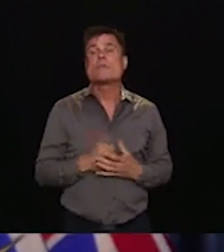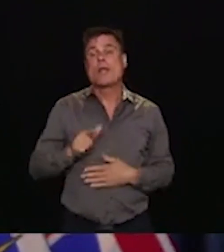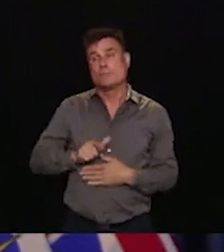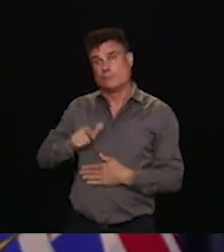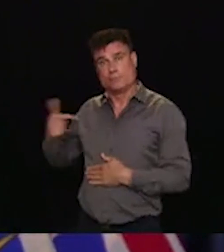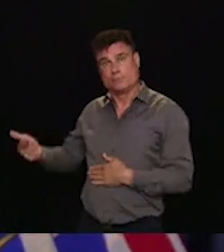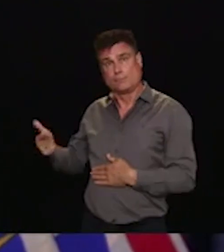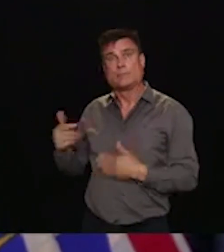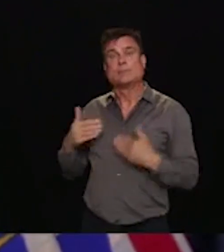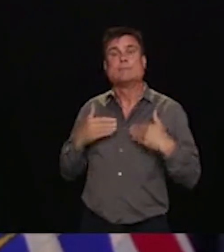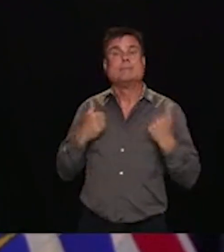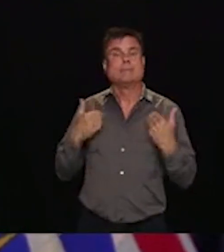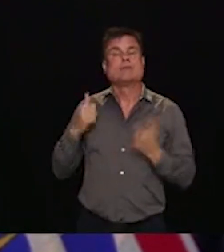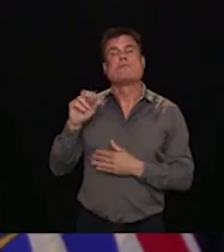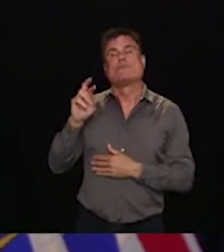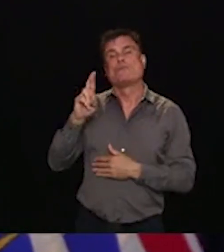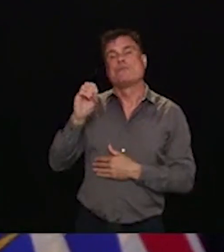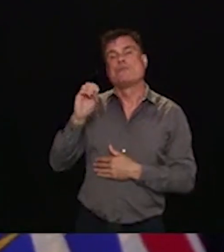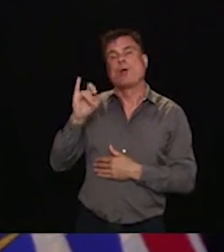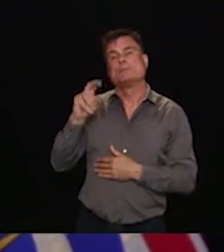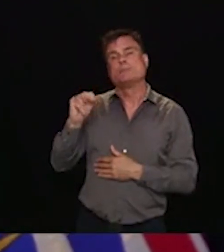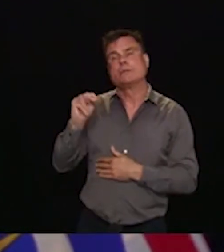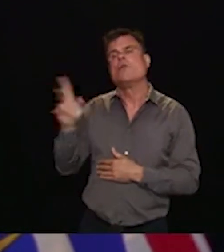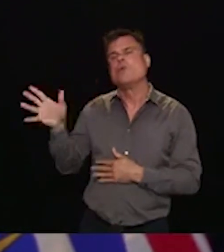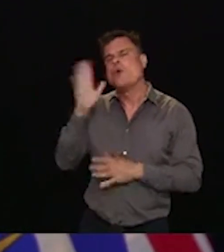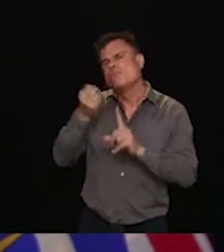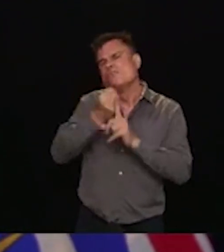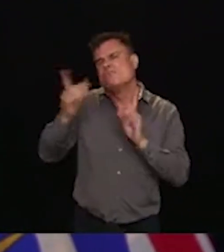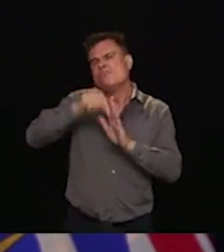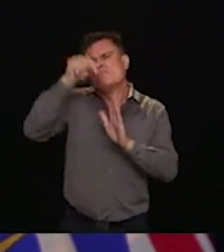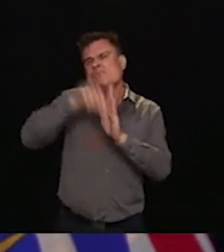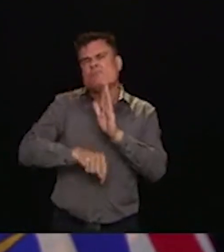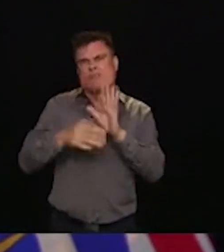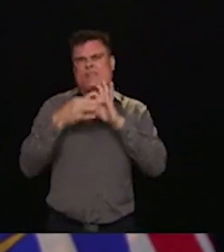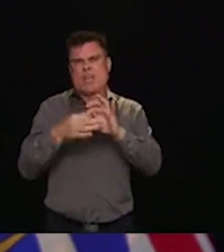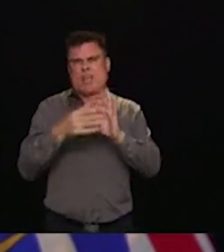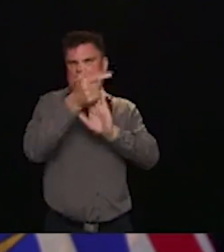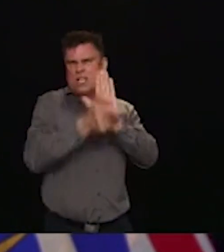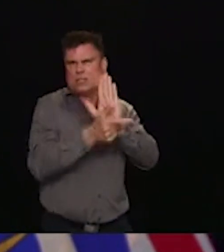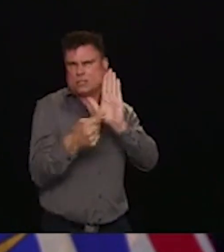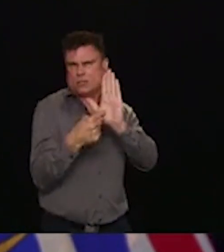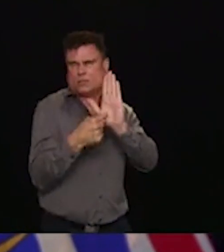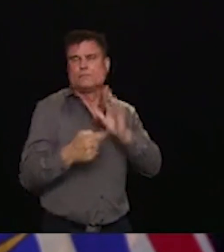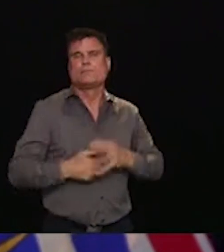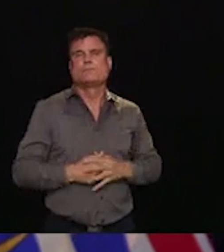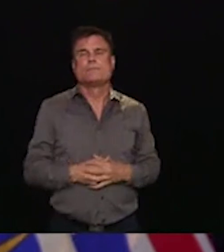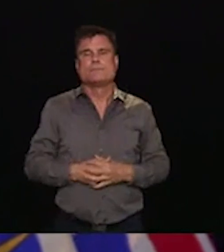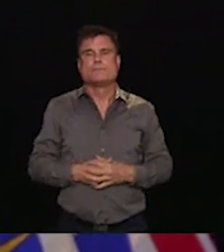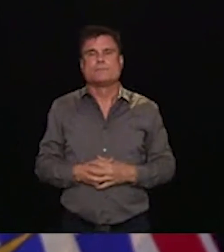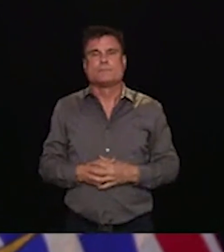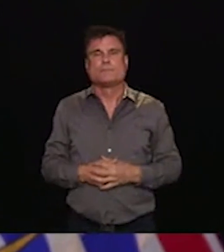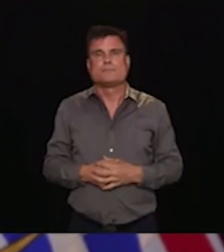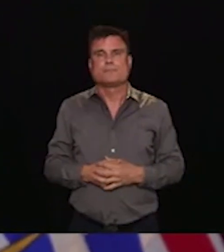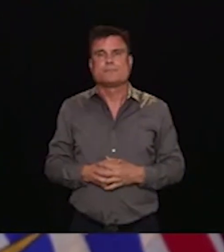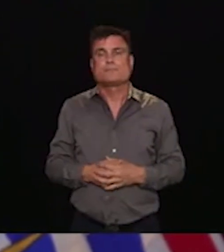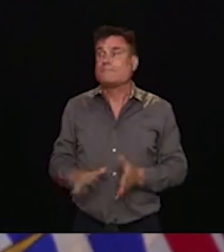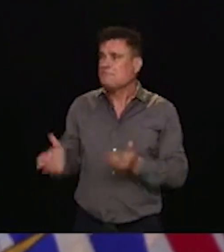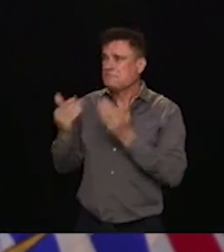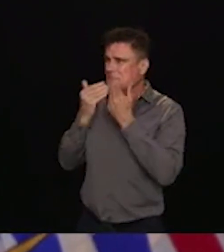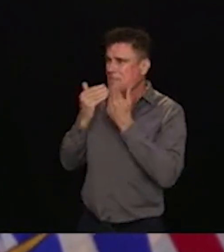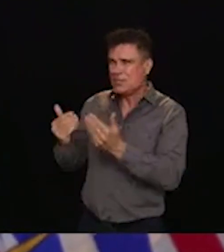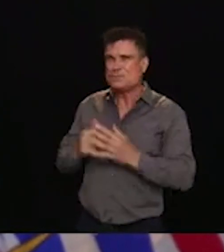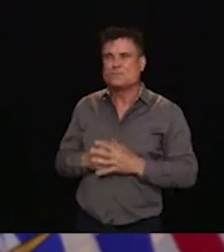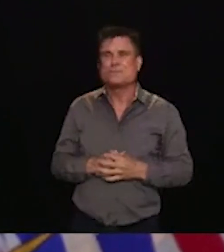Thank you, Carol. And good afternoon, everyone. I would also like to acknowledge that I'm speaking with all of you from the traditional